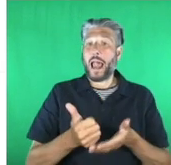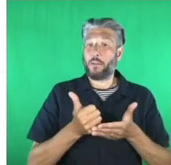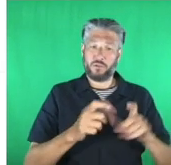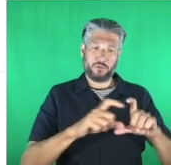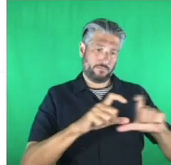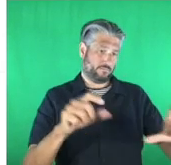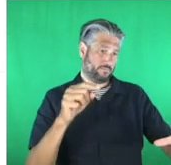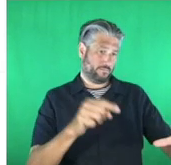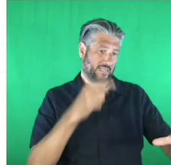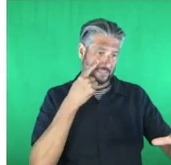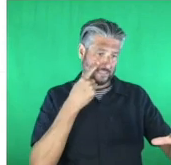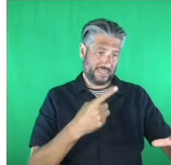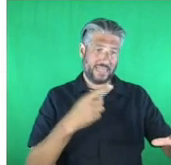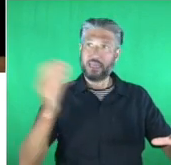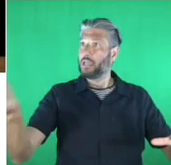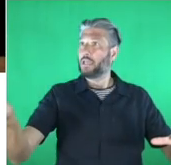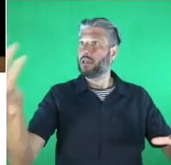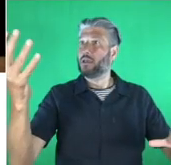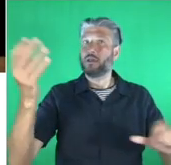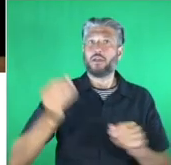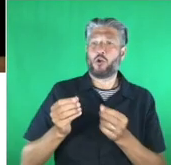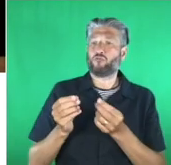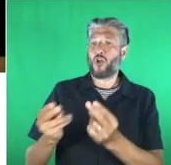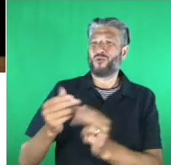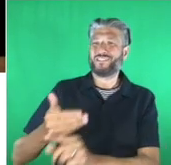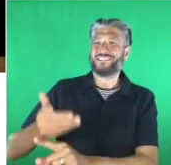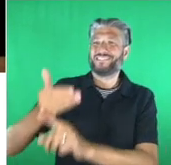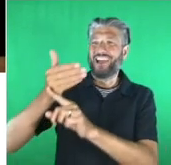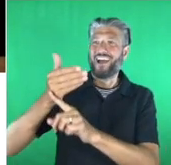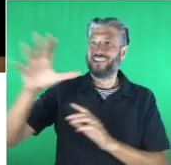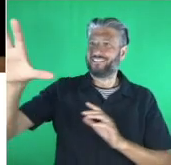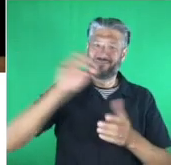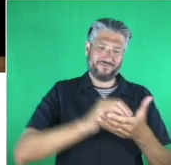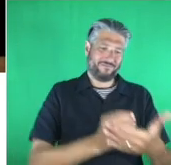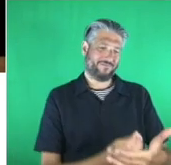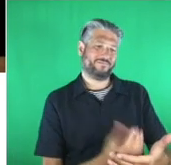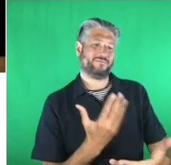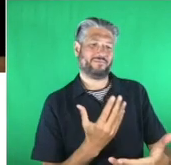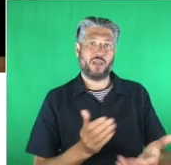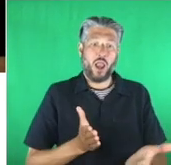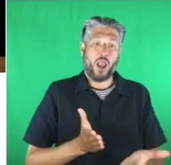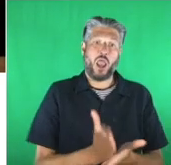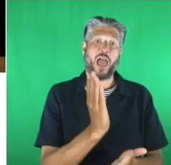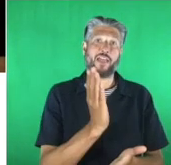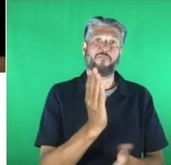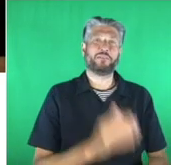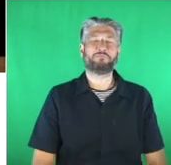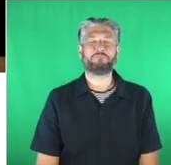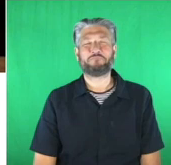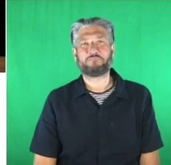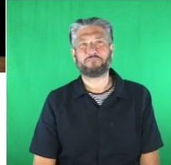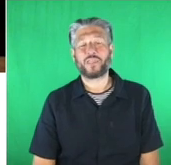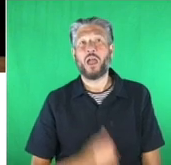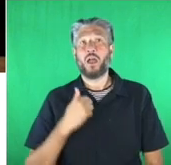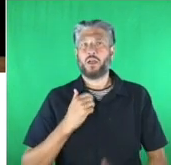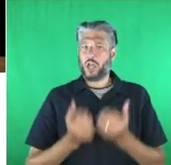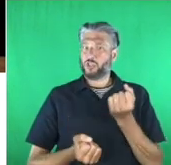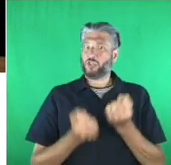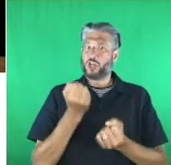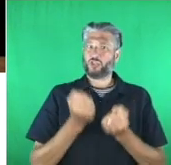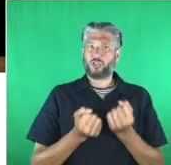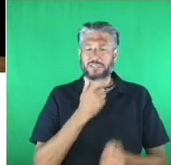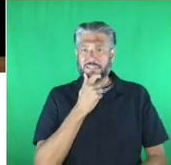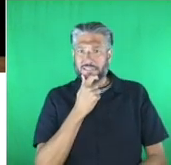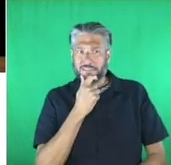live camera feed now as you can imagine the team of judges had a tough time with this category so many of the